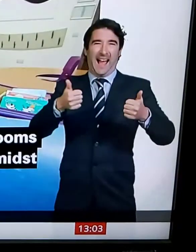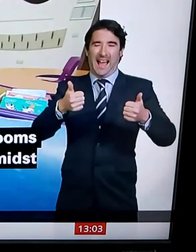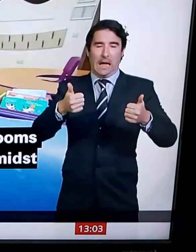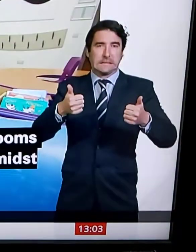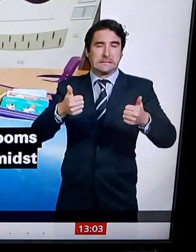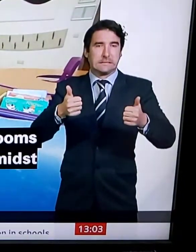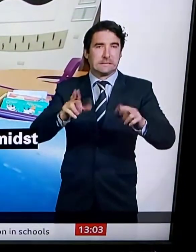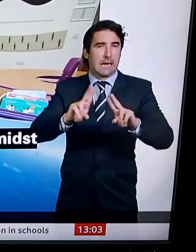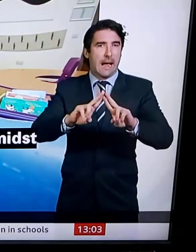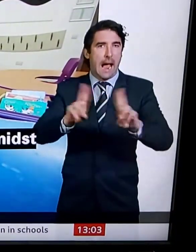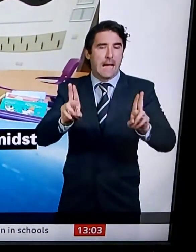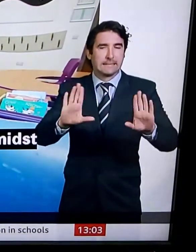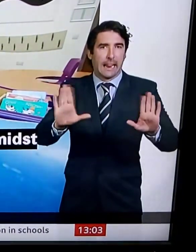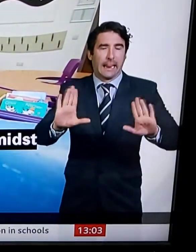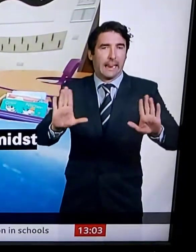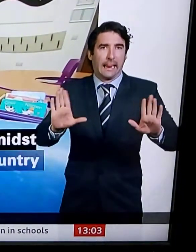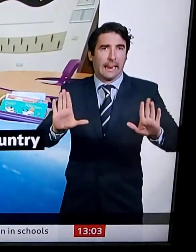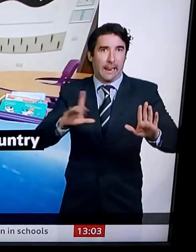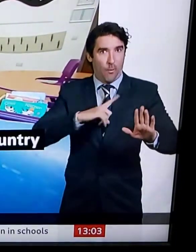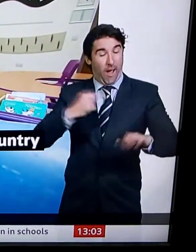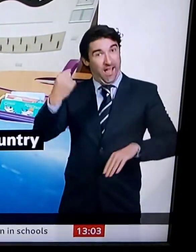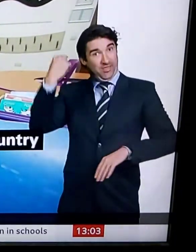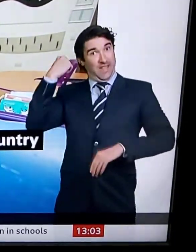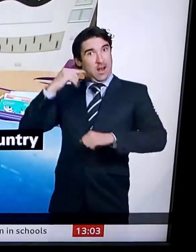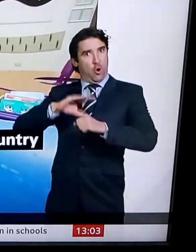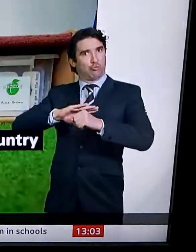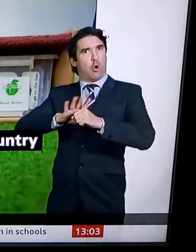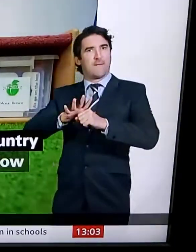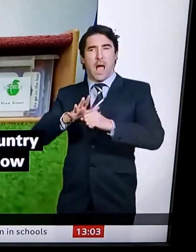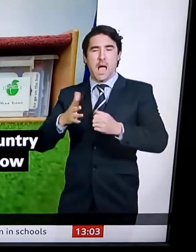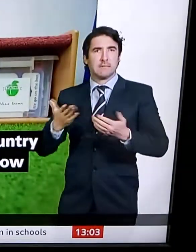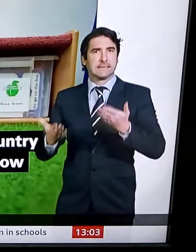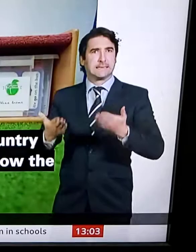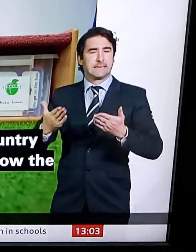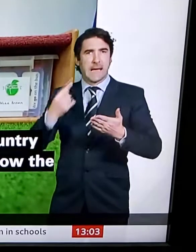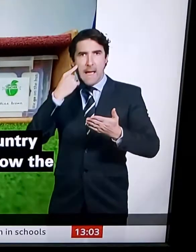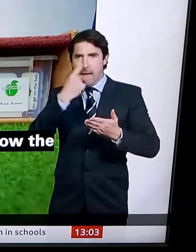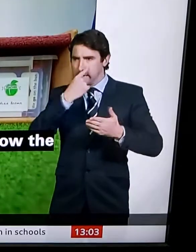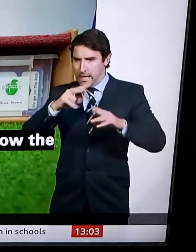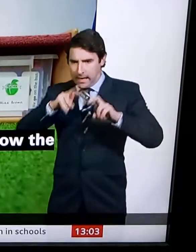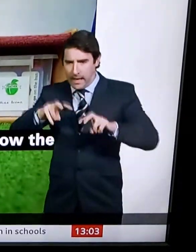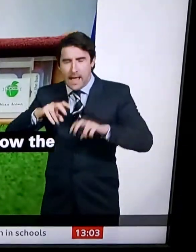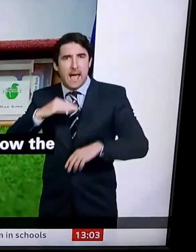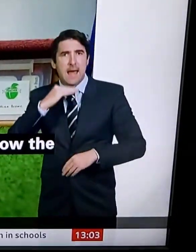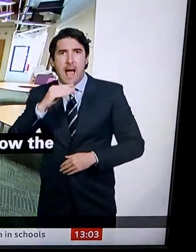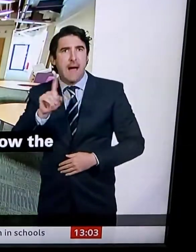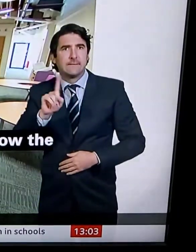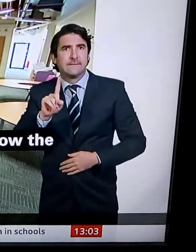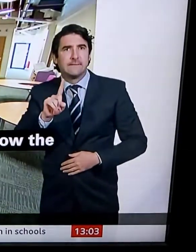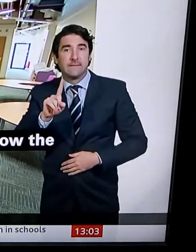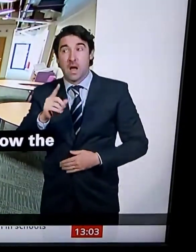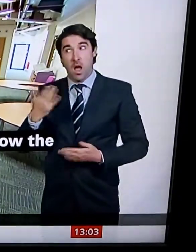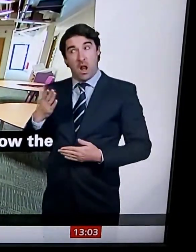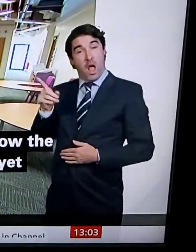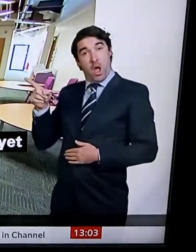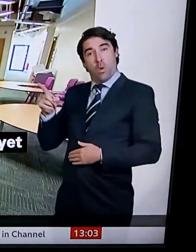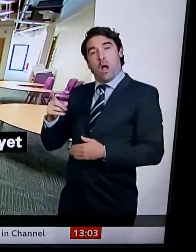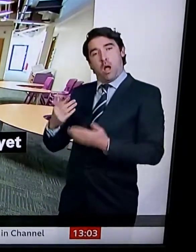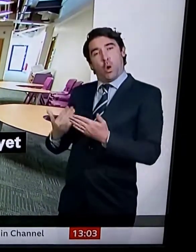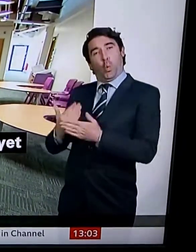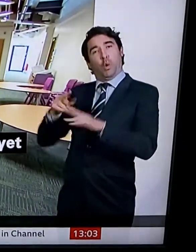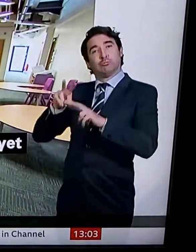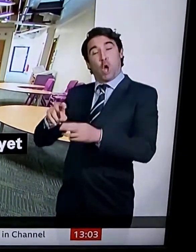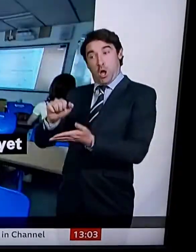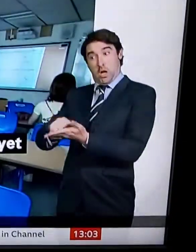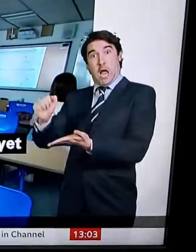for change. You think this was never really about the official results, but this was always about the response to the front of the opposition supporters.